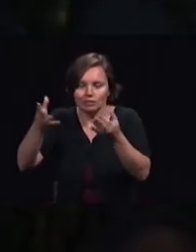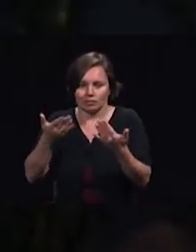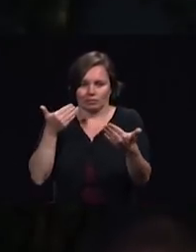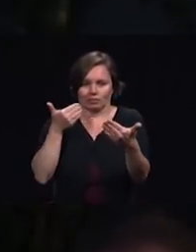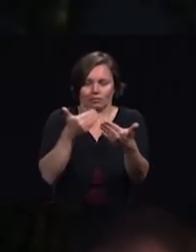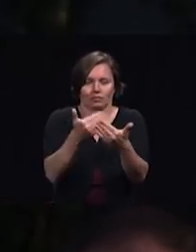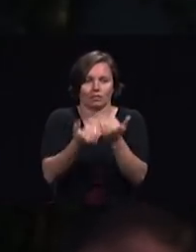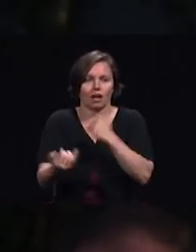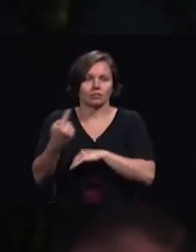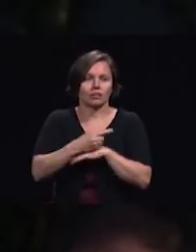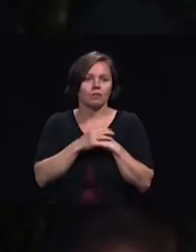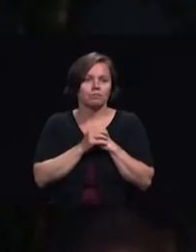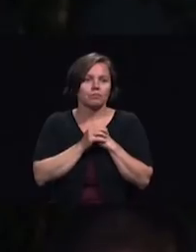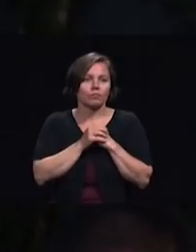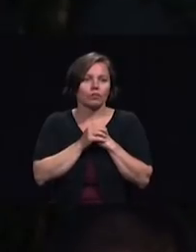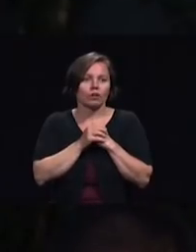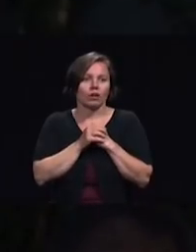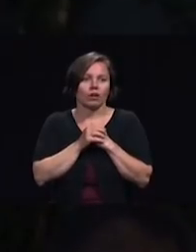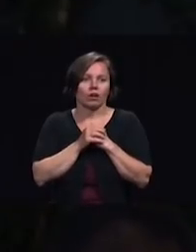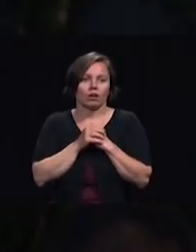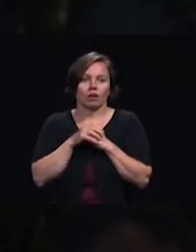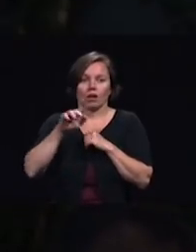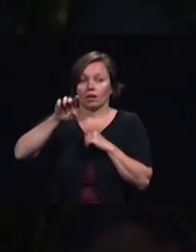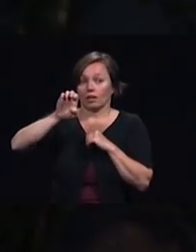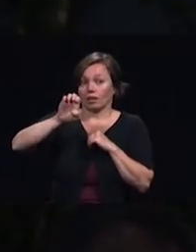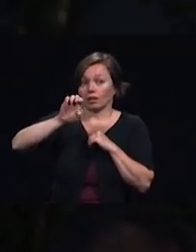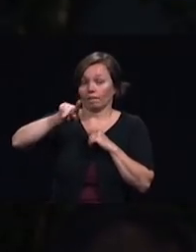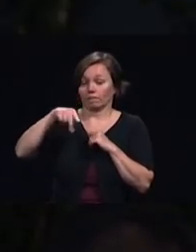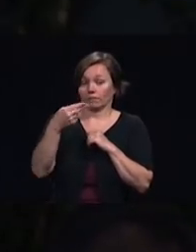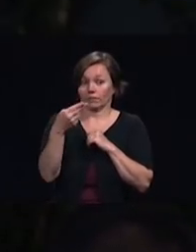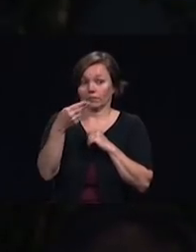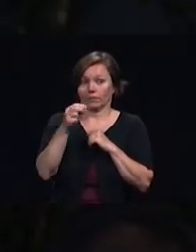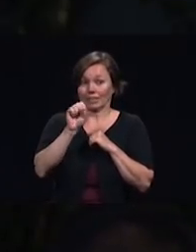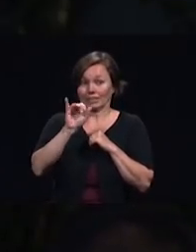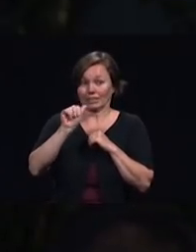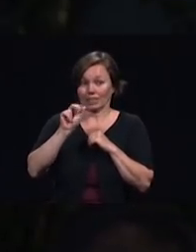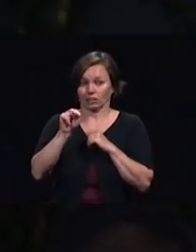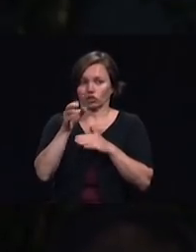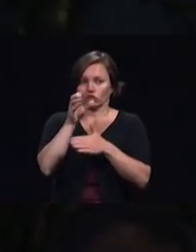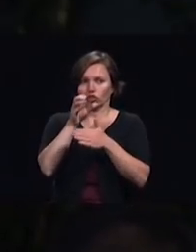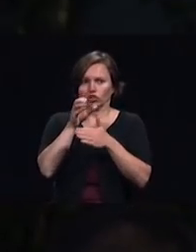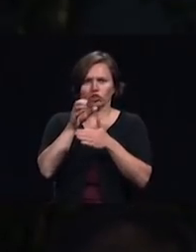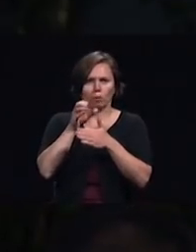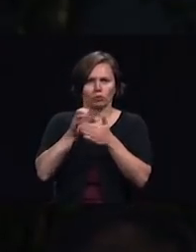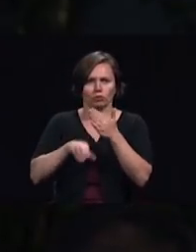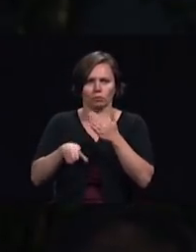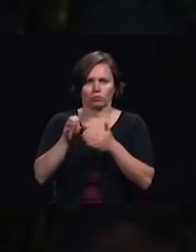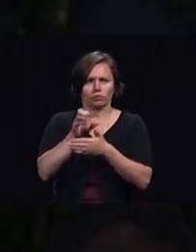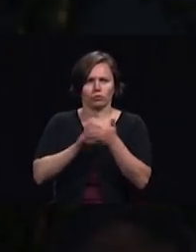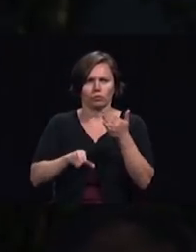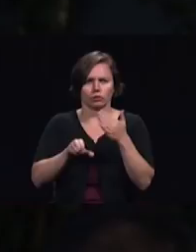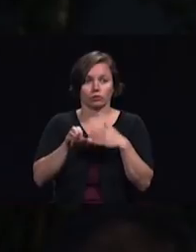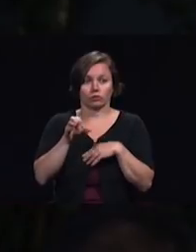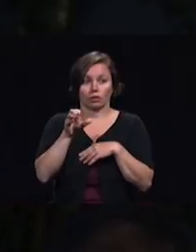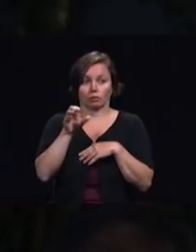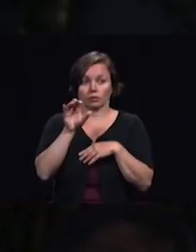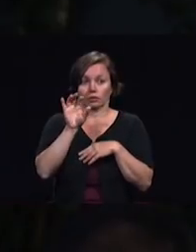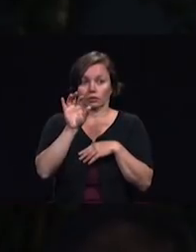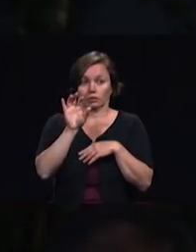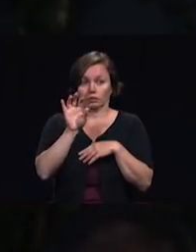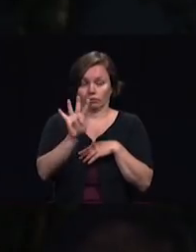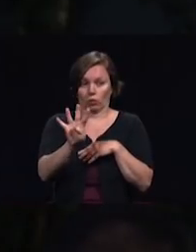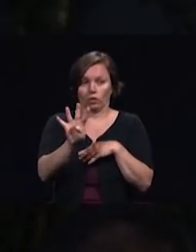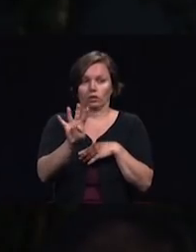4 verses 1 to 6 reminds us that we will be perfectly united in the Lord's message to the end of time